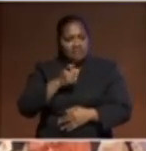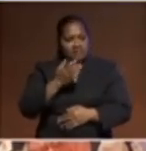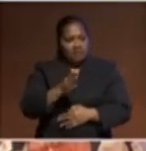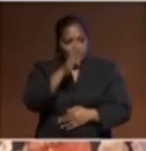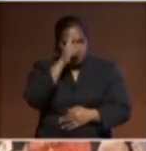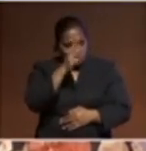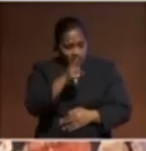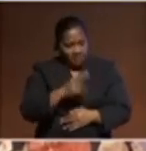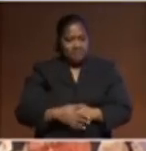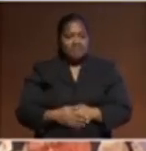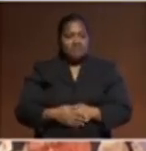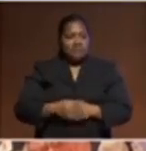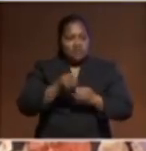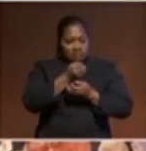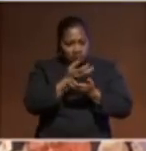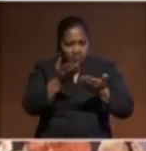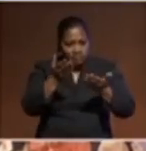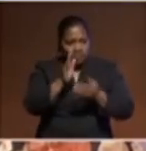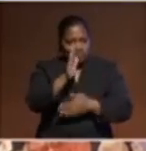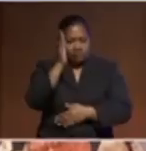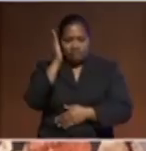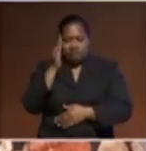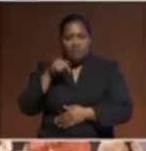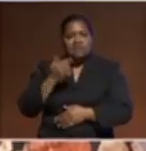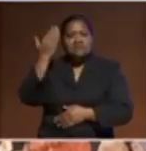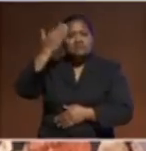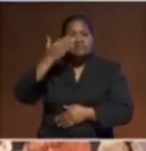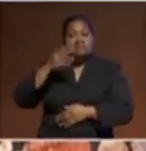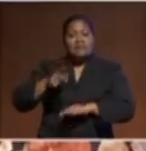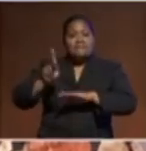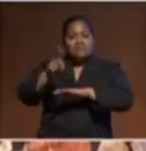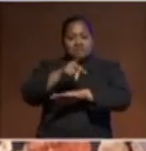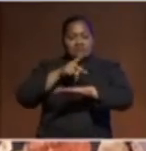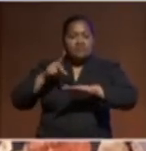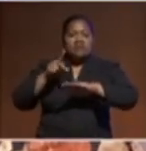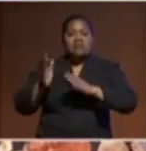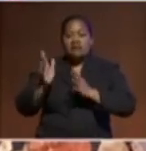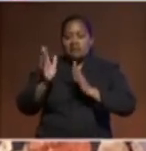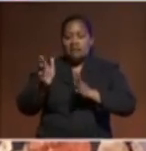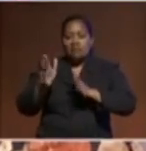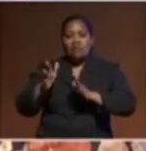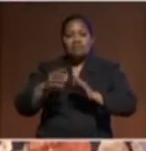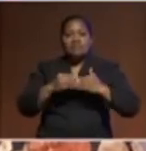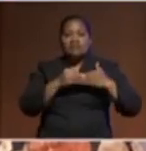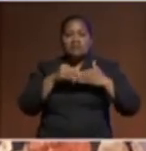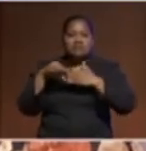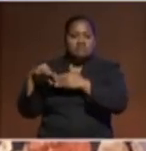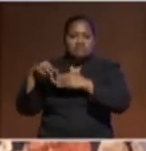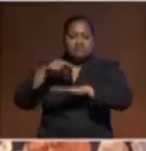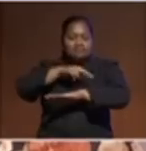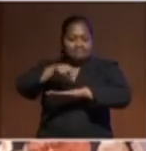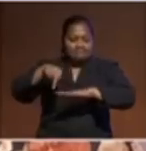deliver your opening remarks for this evening's Pacific Thalamua Leadership and Regionalism. Kina